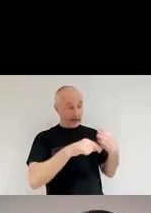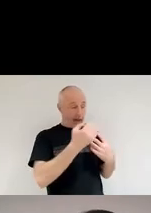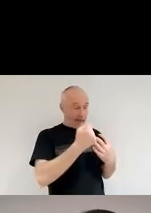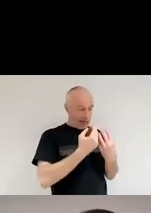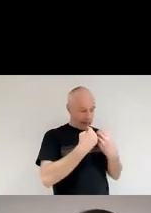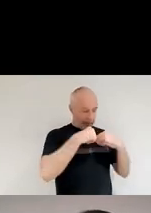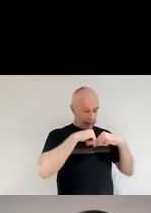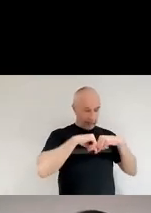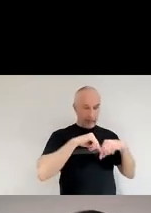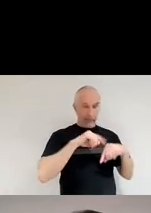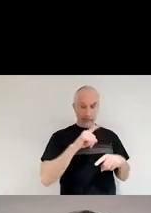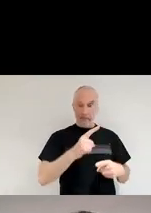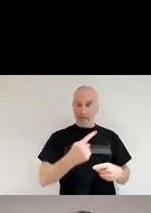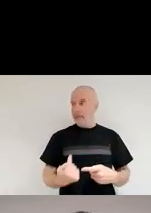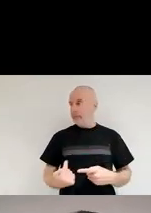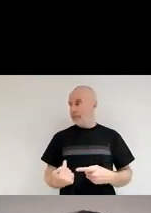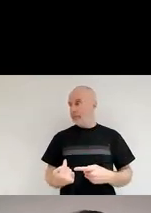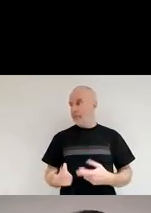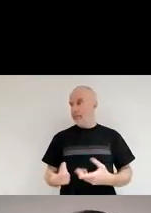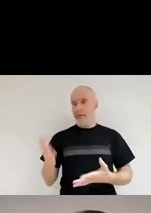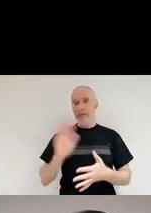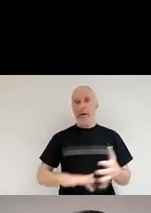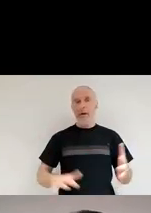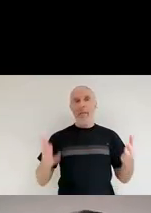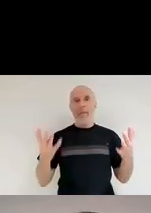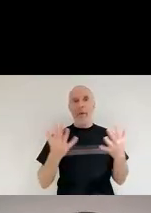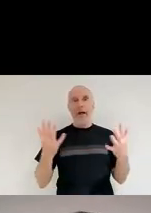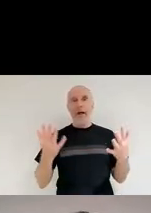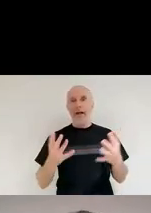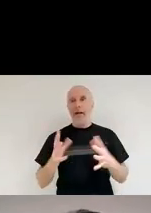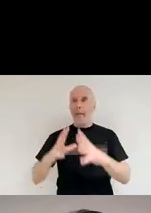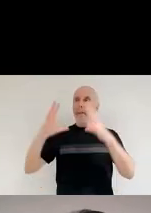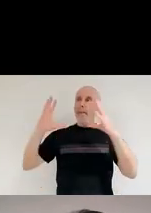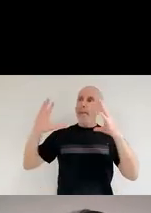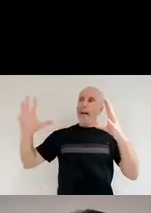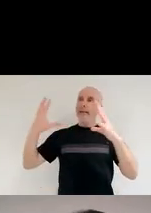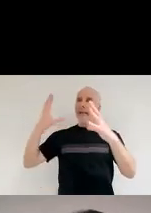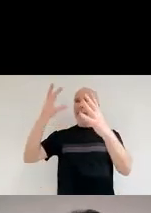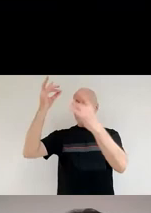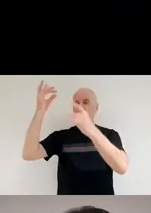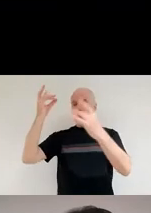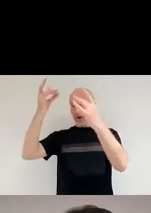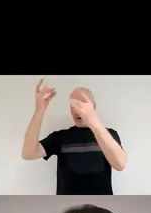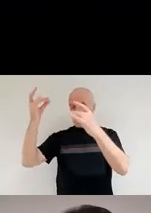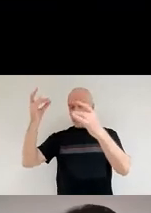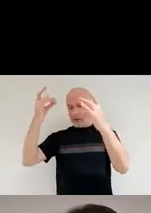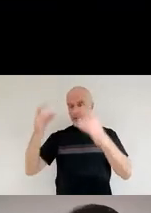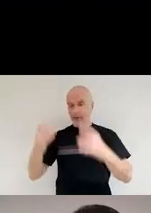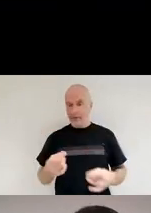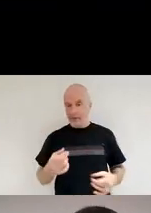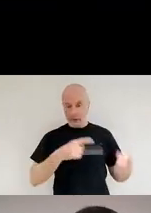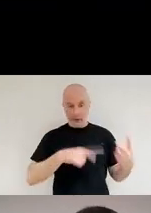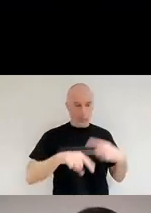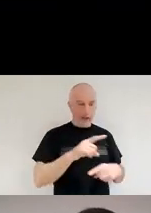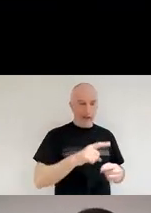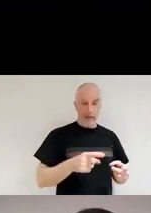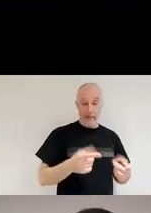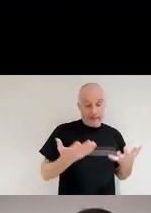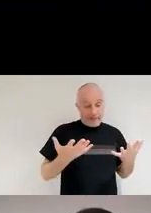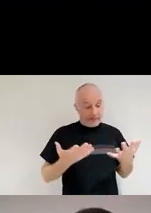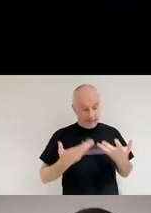massive stars. They can't produce in the small ones. So that's when Carl Sagan comes and say, well, we are all stardust, right?